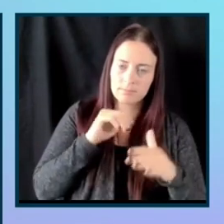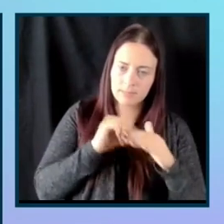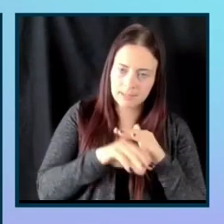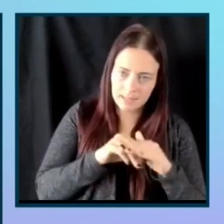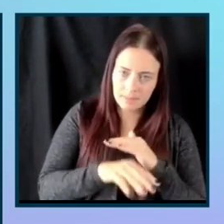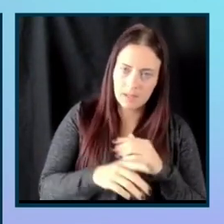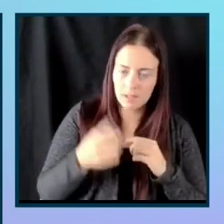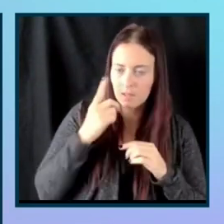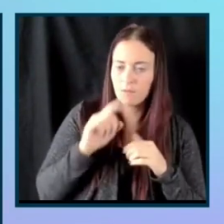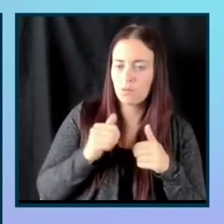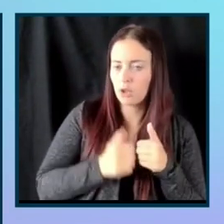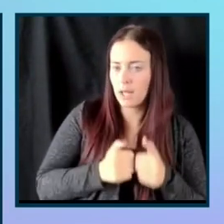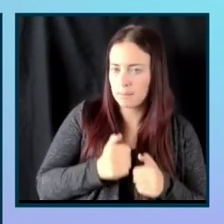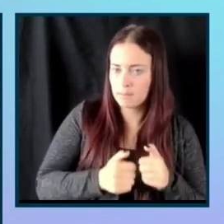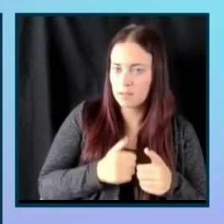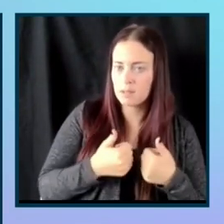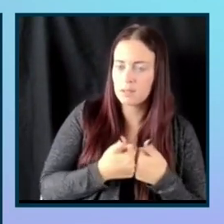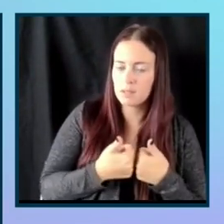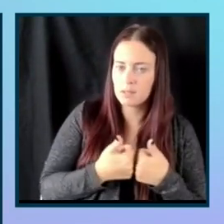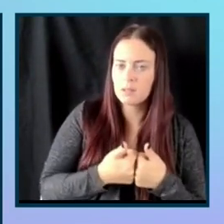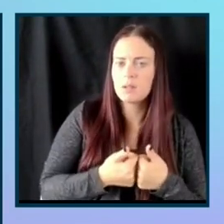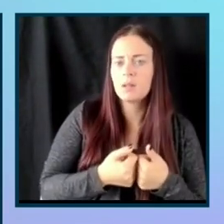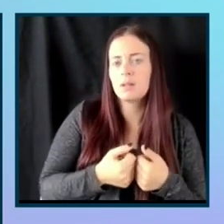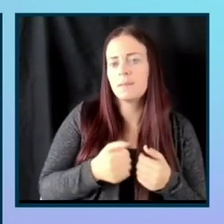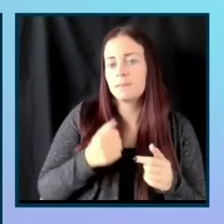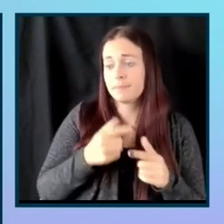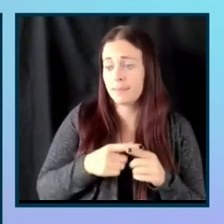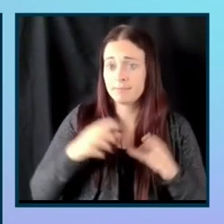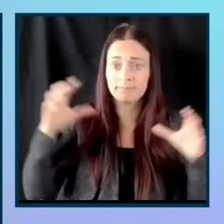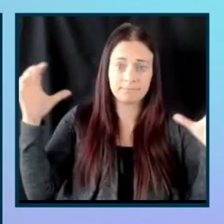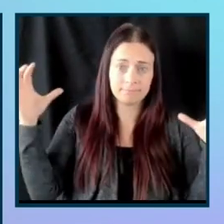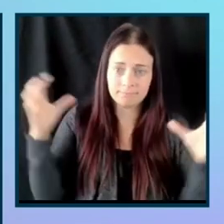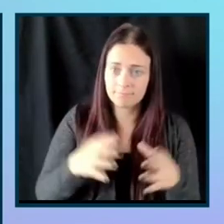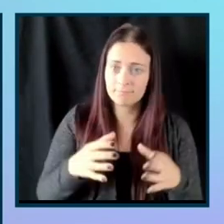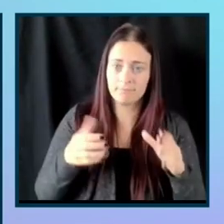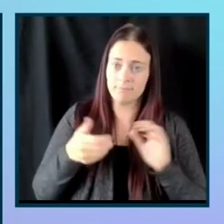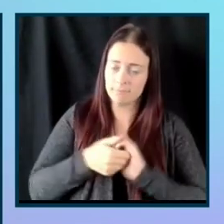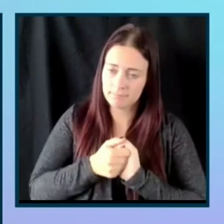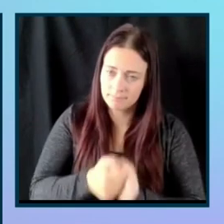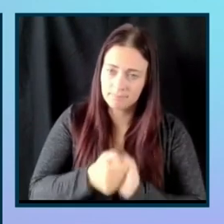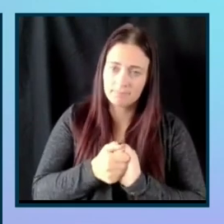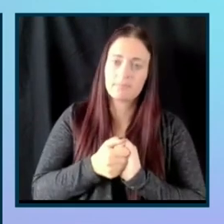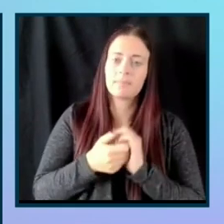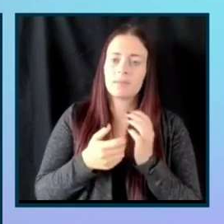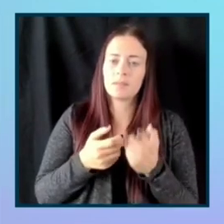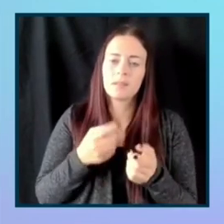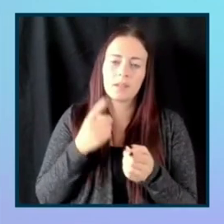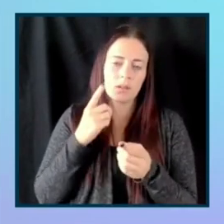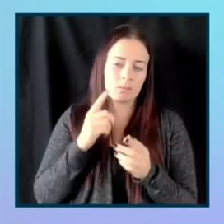all to, we force multiply and work together on all of these different things.